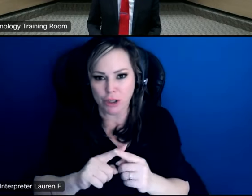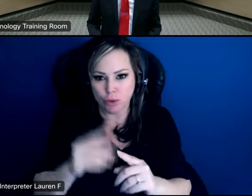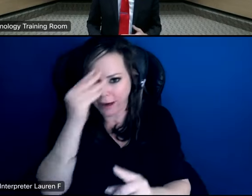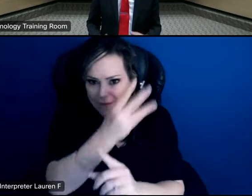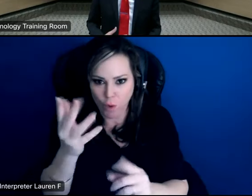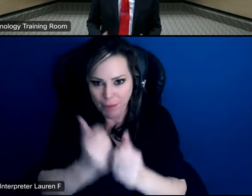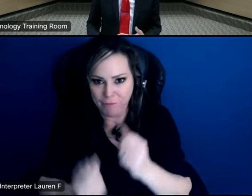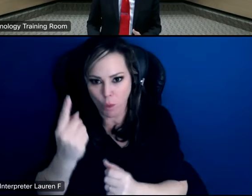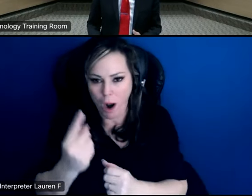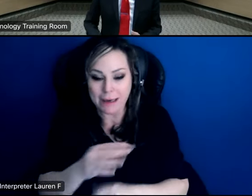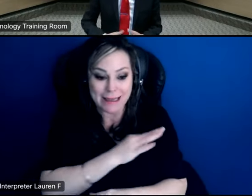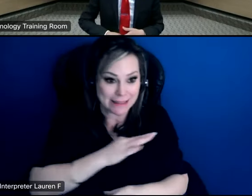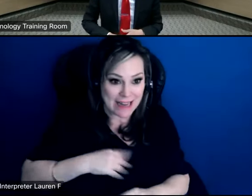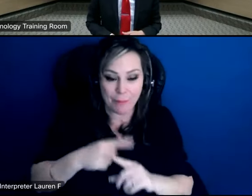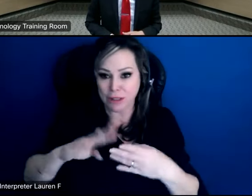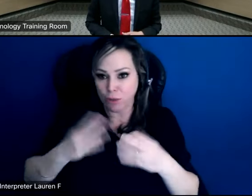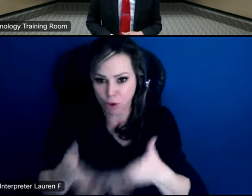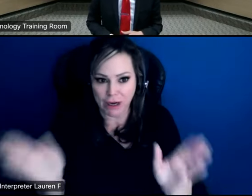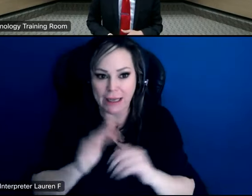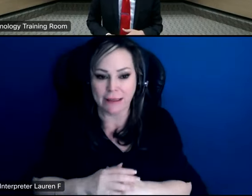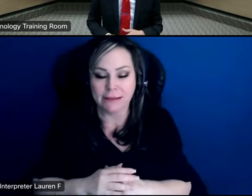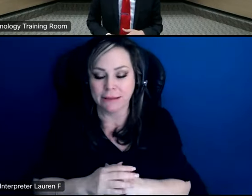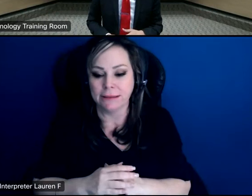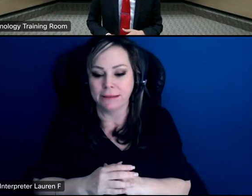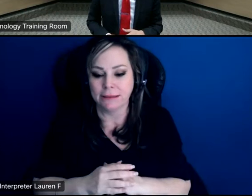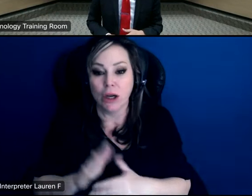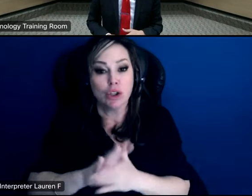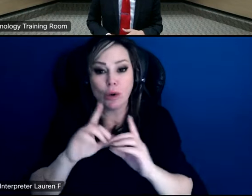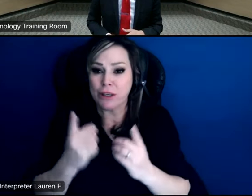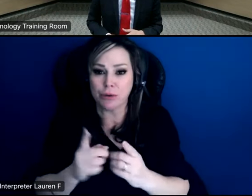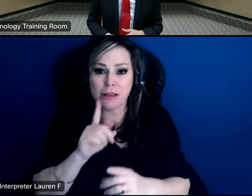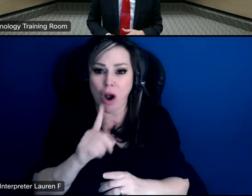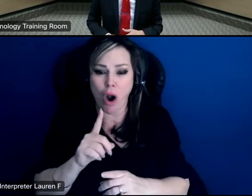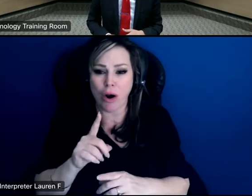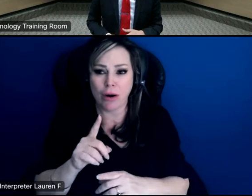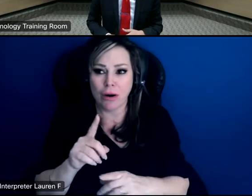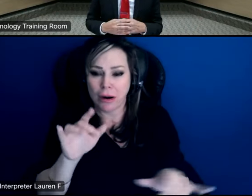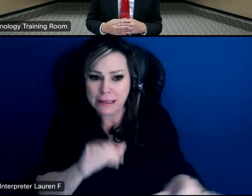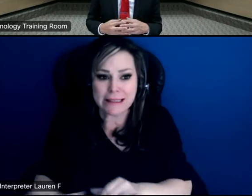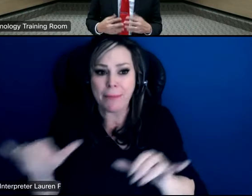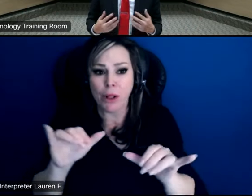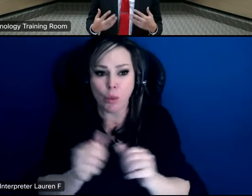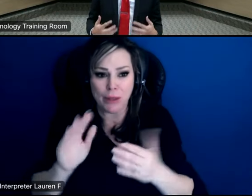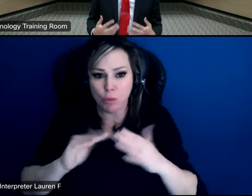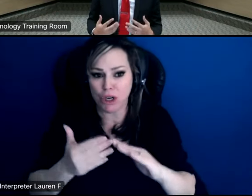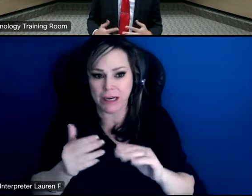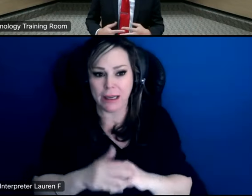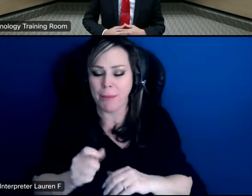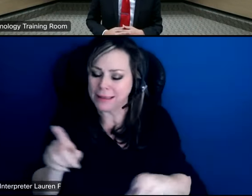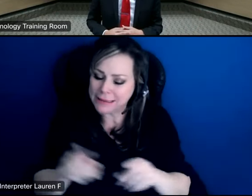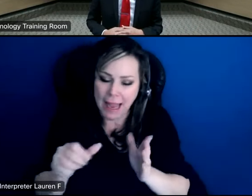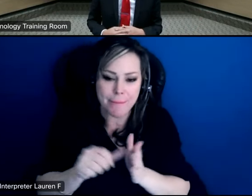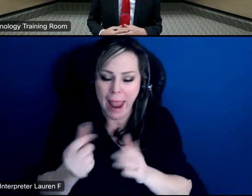everybody both staff and community i think school districts are one in the same with their community and we all got to be on the same